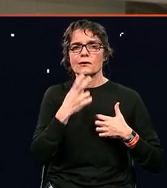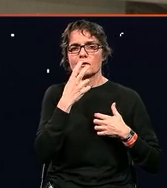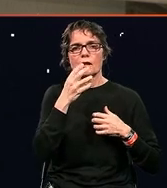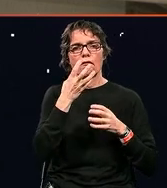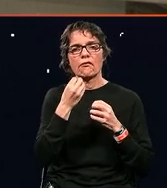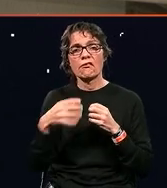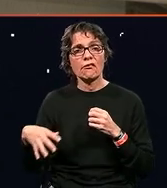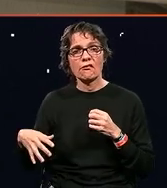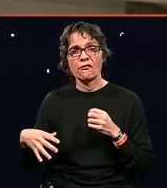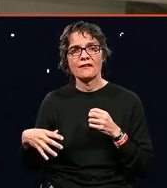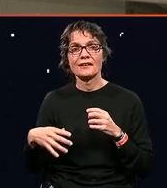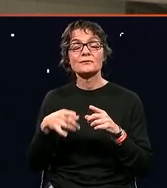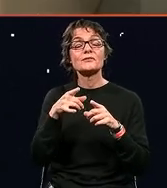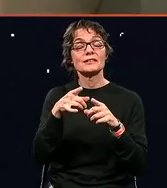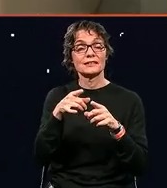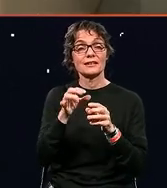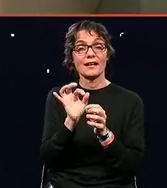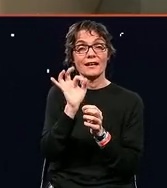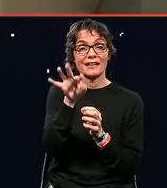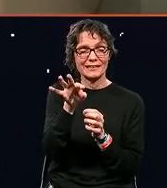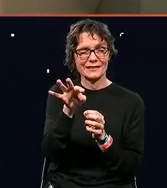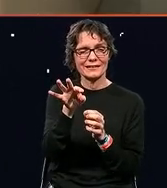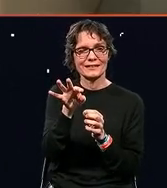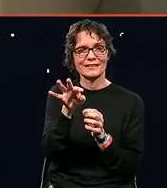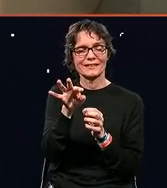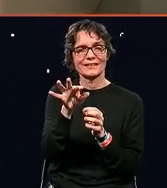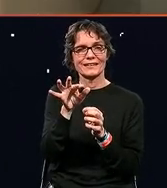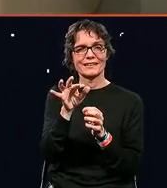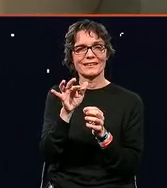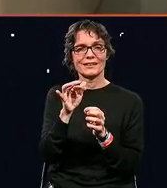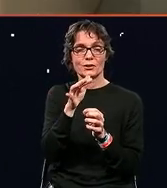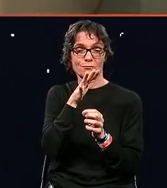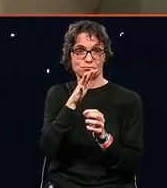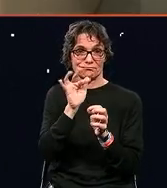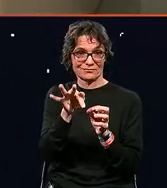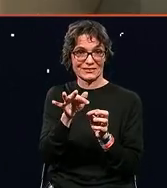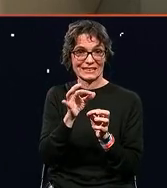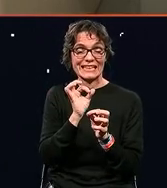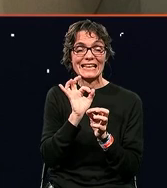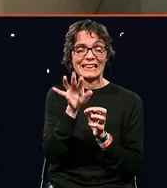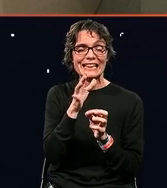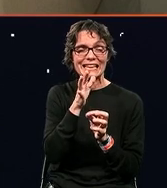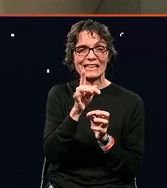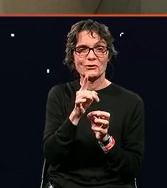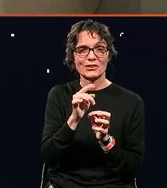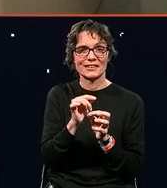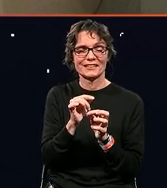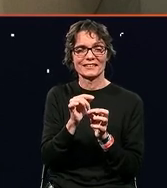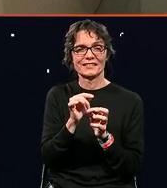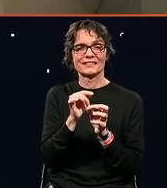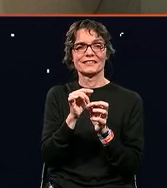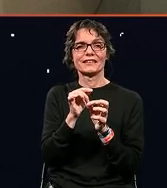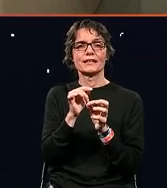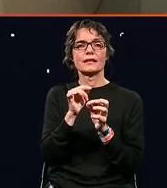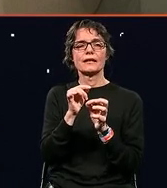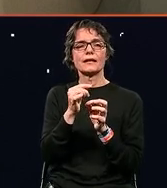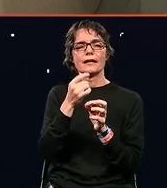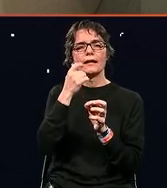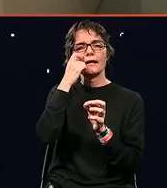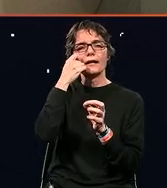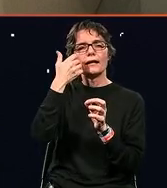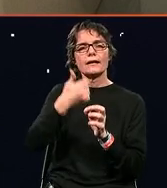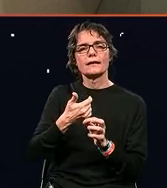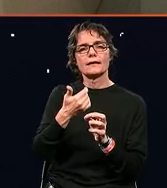So my best advice and my send off to all of you is be human,